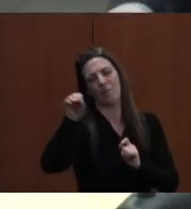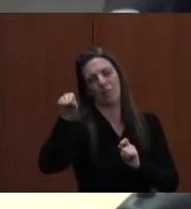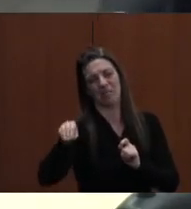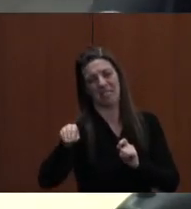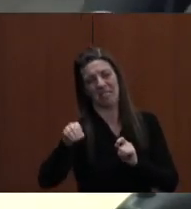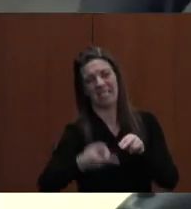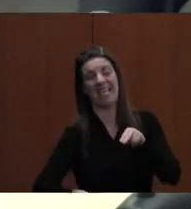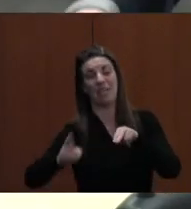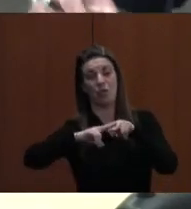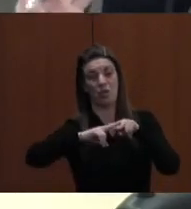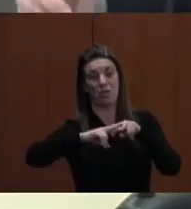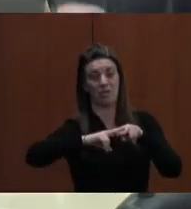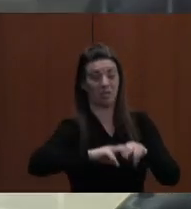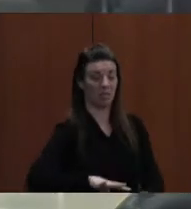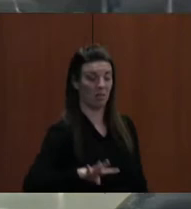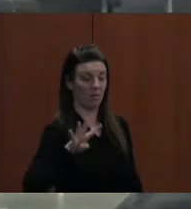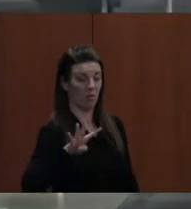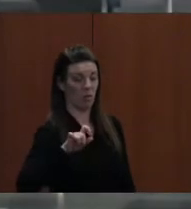4.41.